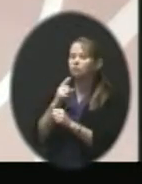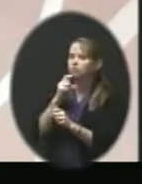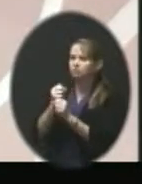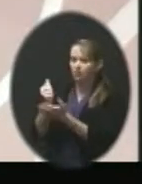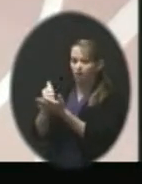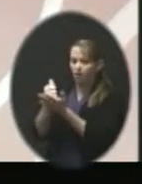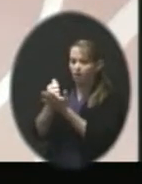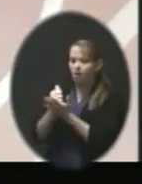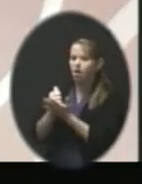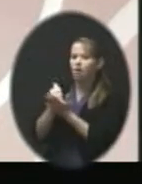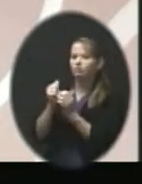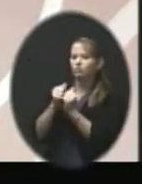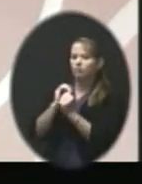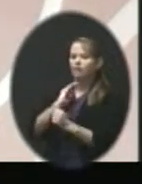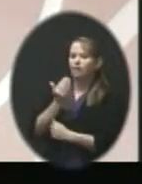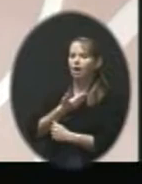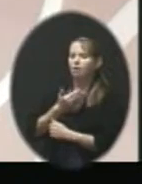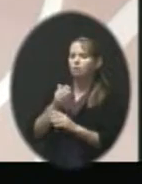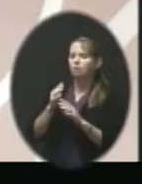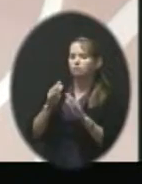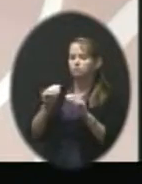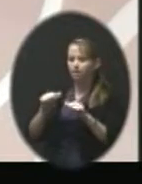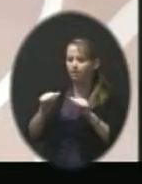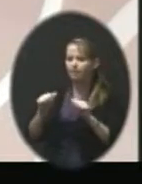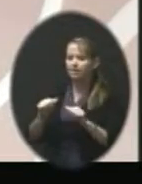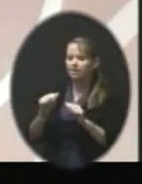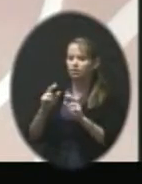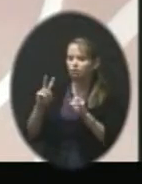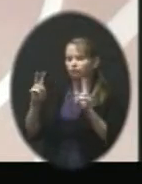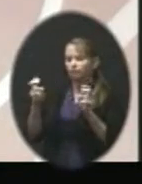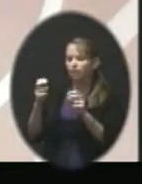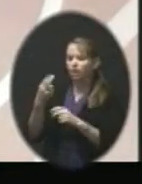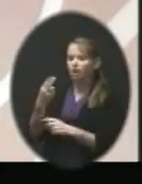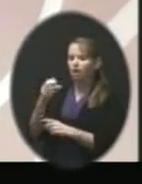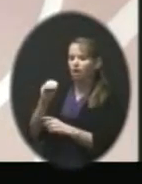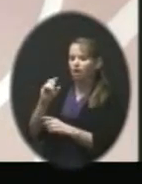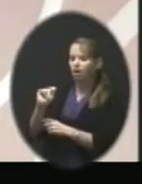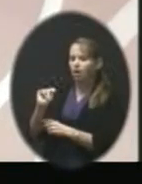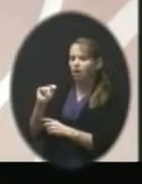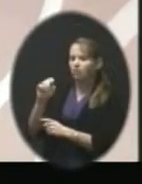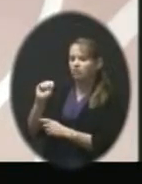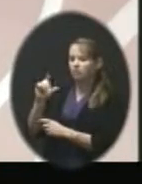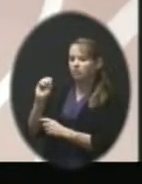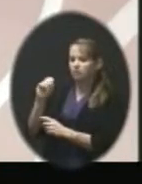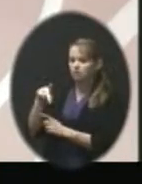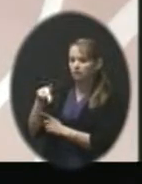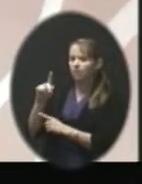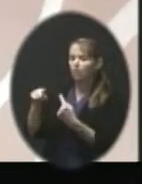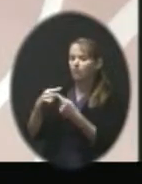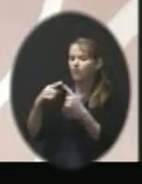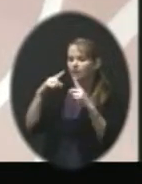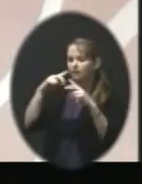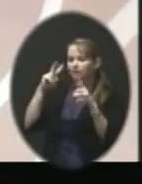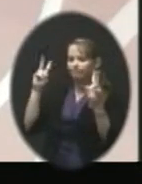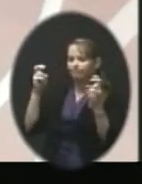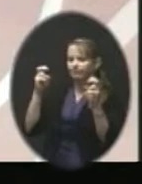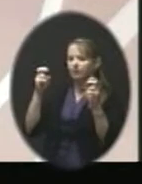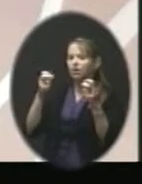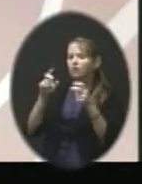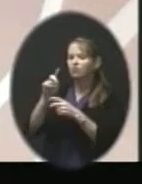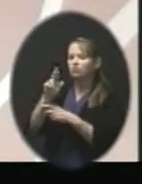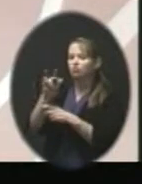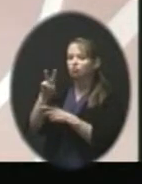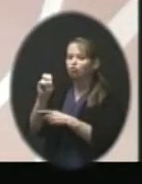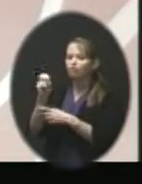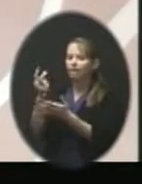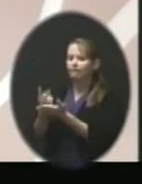in the ability to what we call a hot swap when you have a drive failure. In the olden days when you had a drive failure, a server